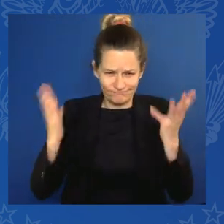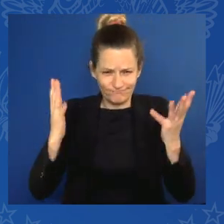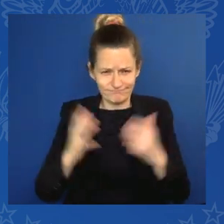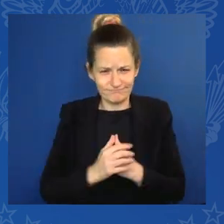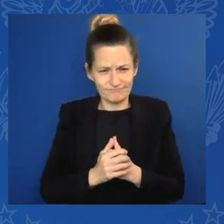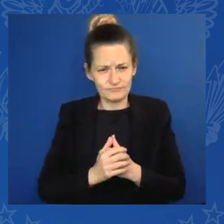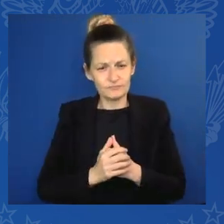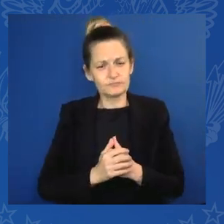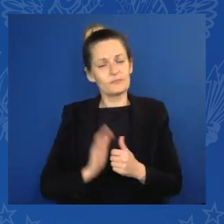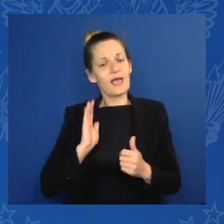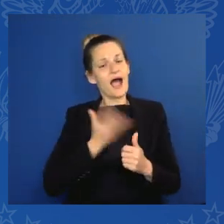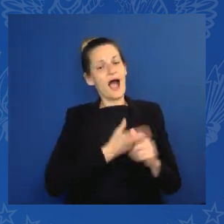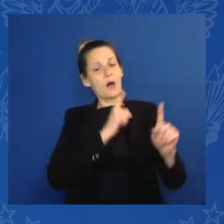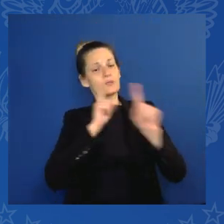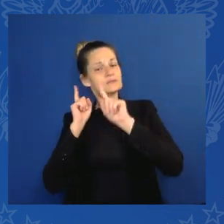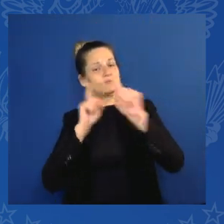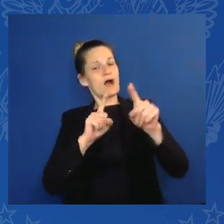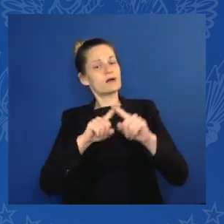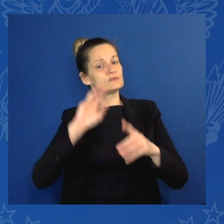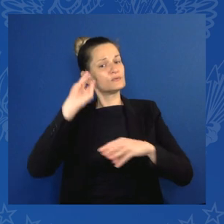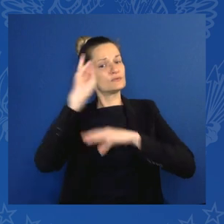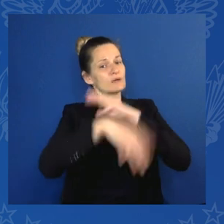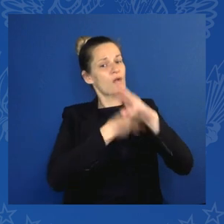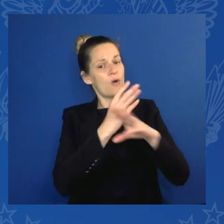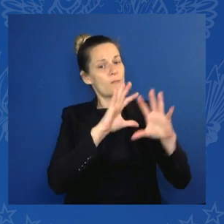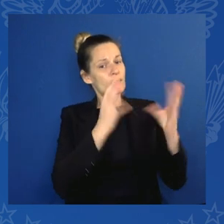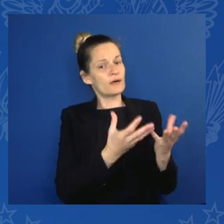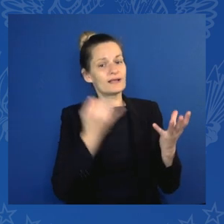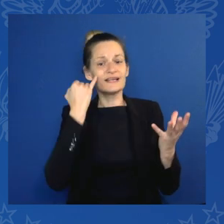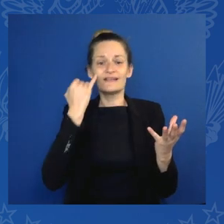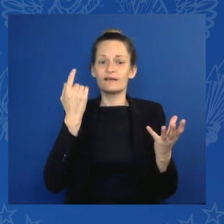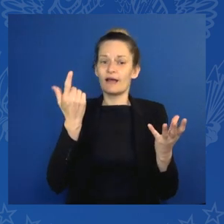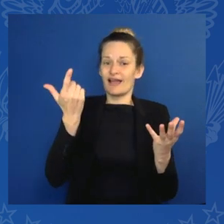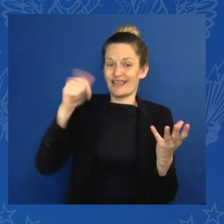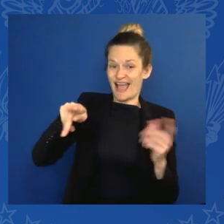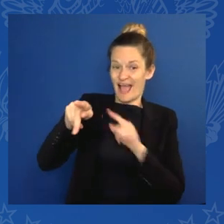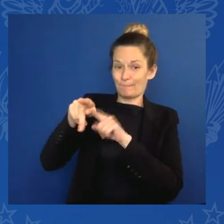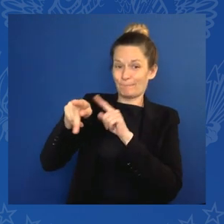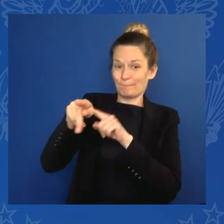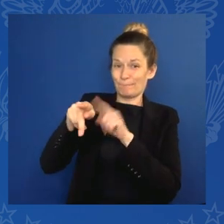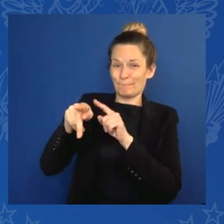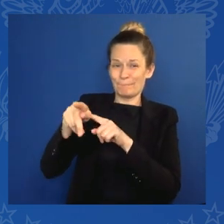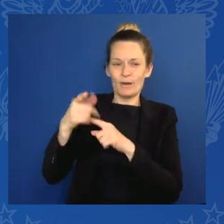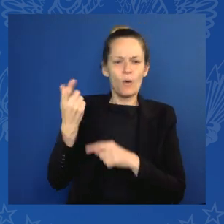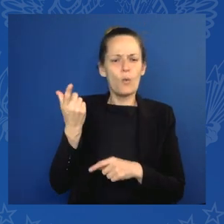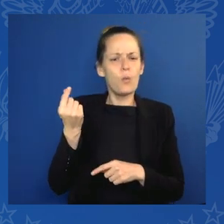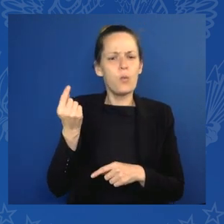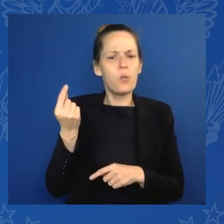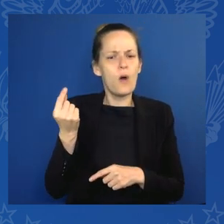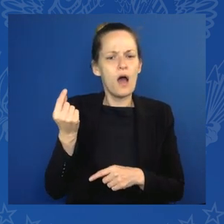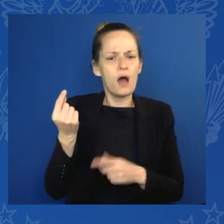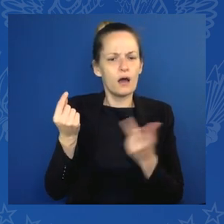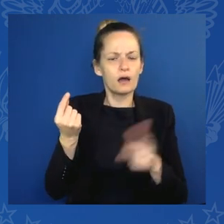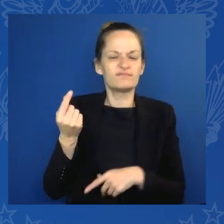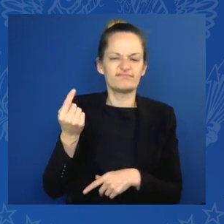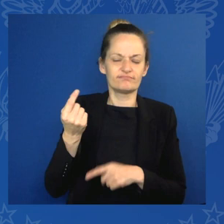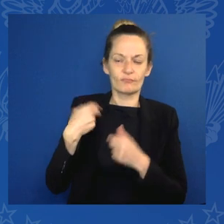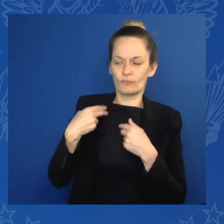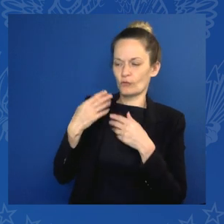It's going to be under the roof of the Global Partnership for Infrastructure and Investment. It's the Team Europe approach.